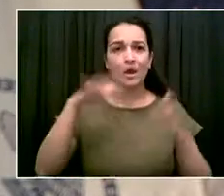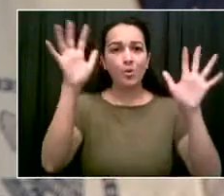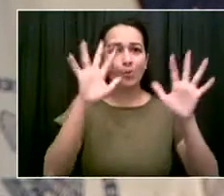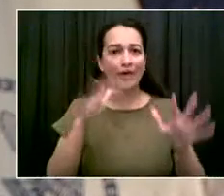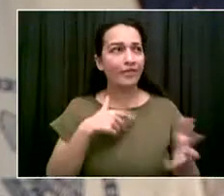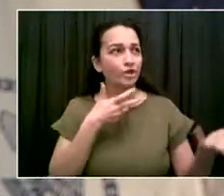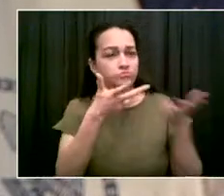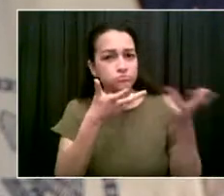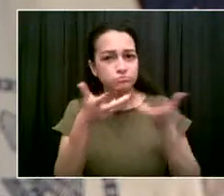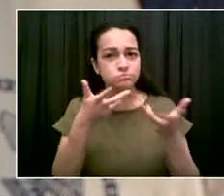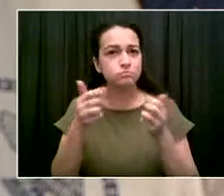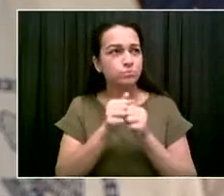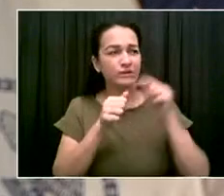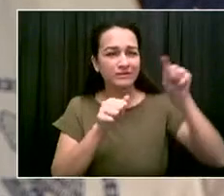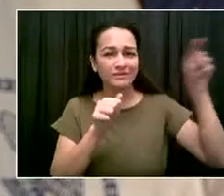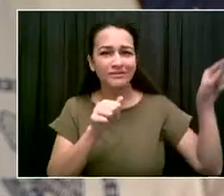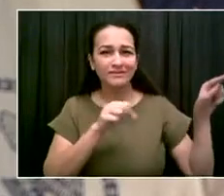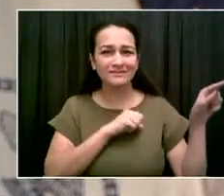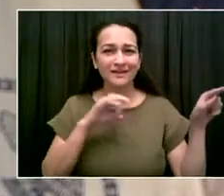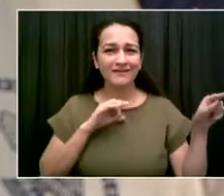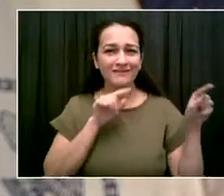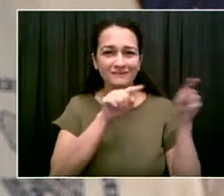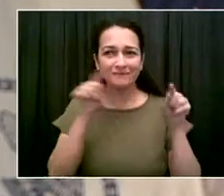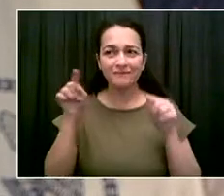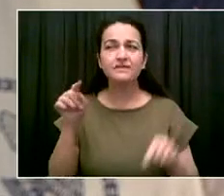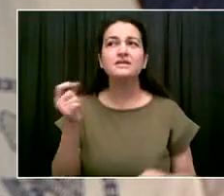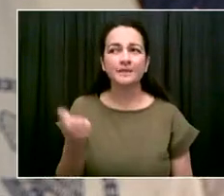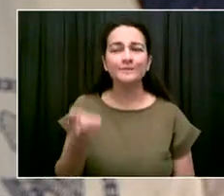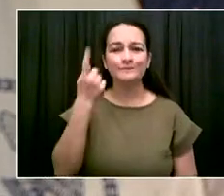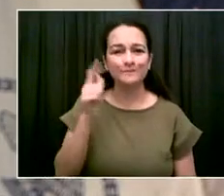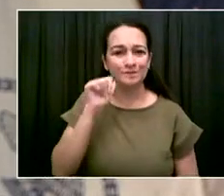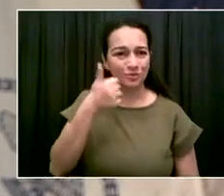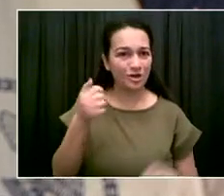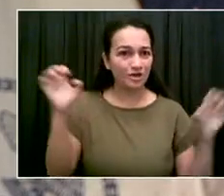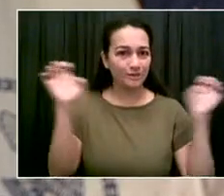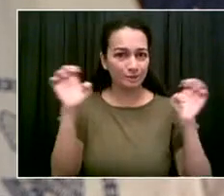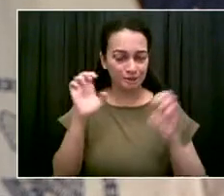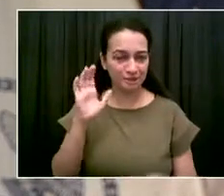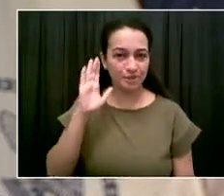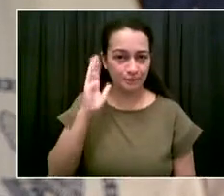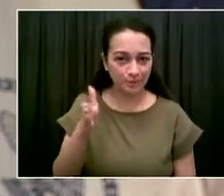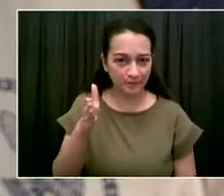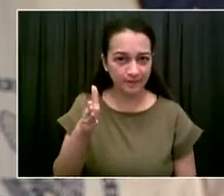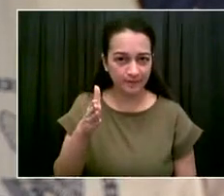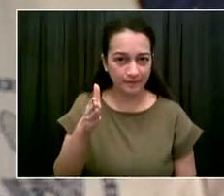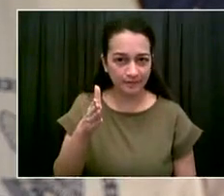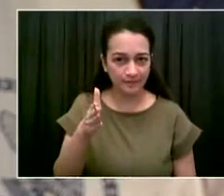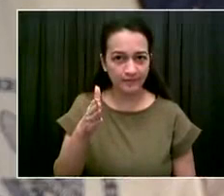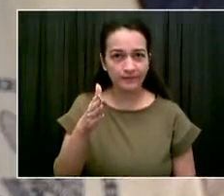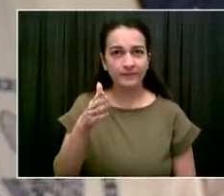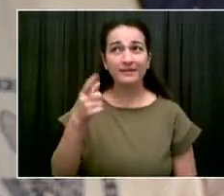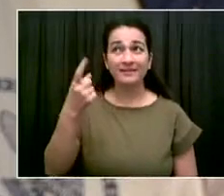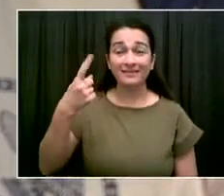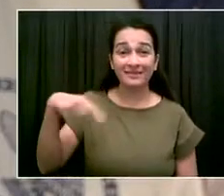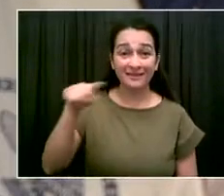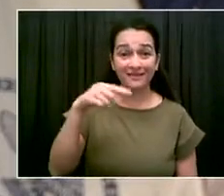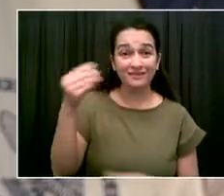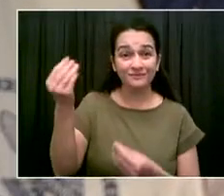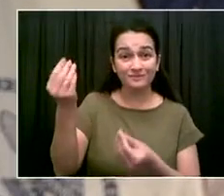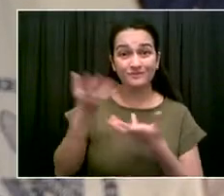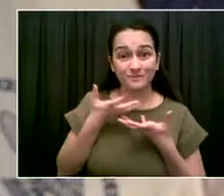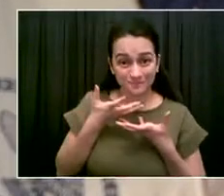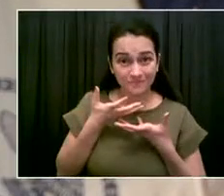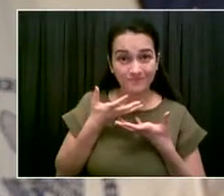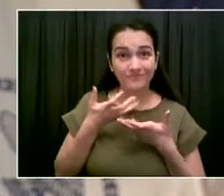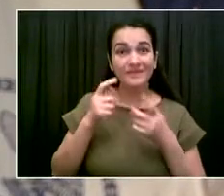times. She used to be our emergency management commissioner. So she's been great about keeping, excuse me, our team updated and